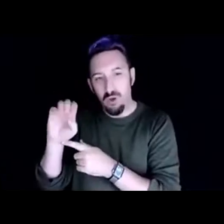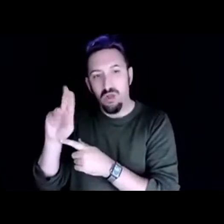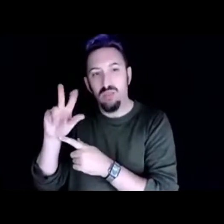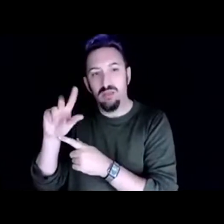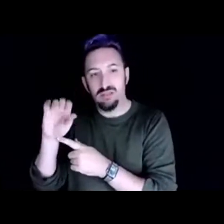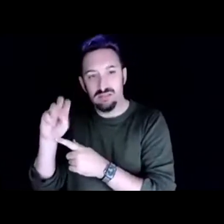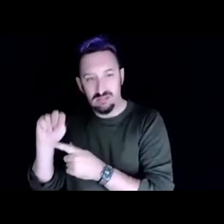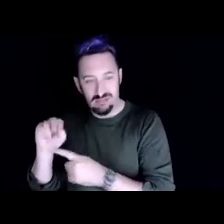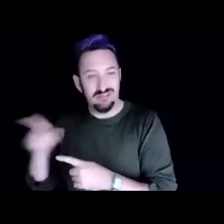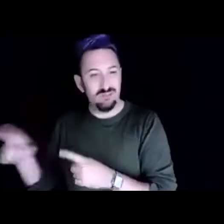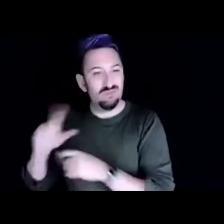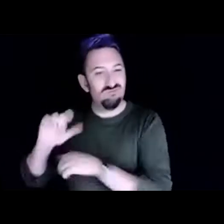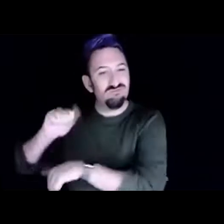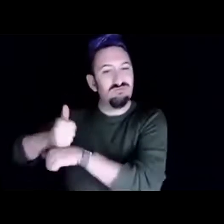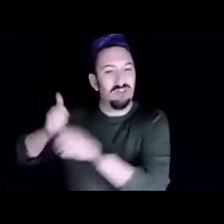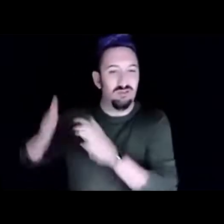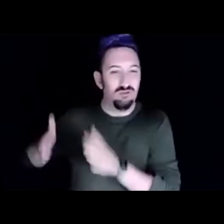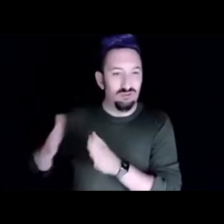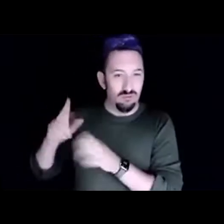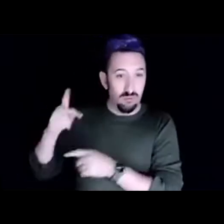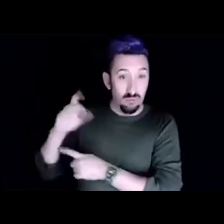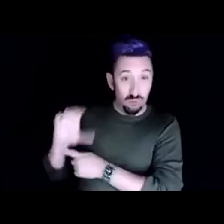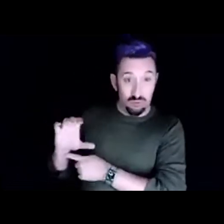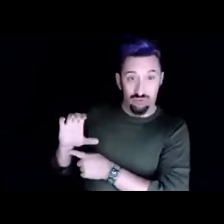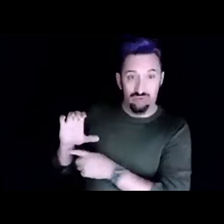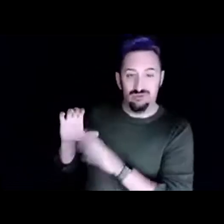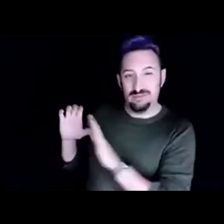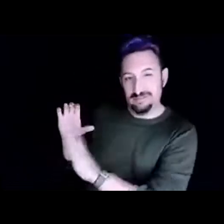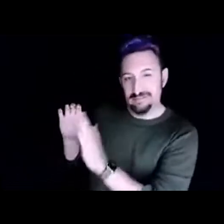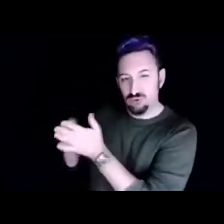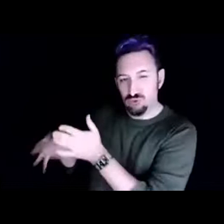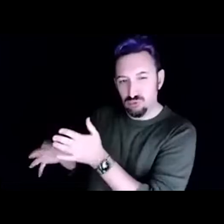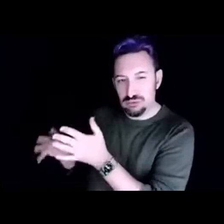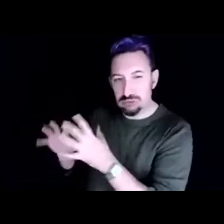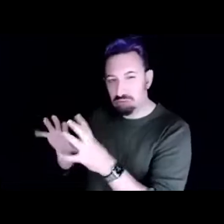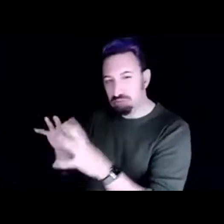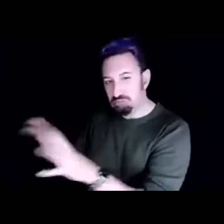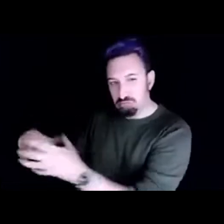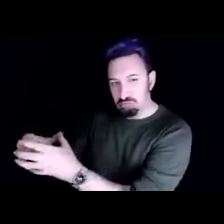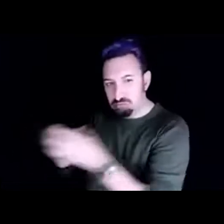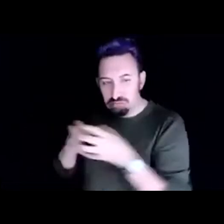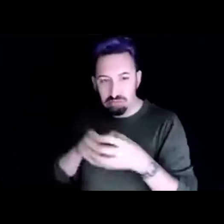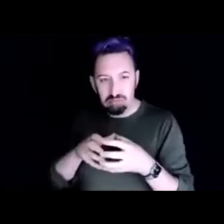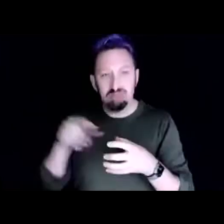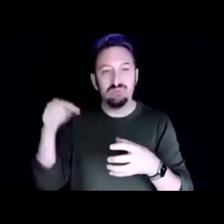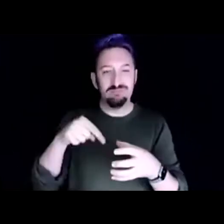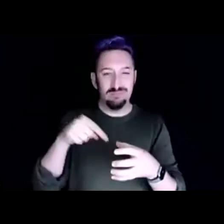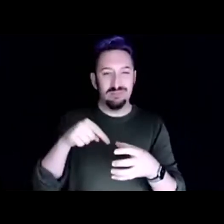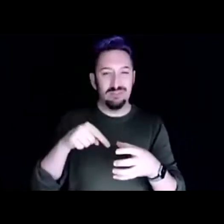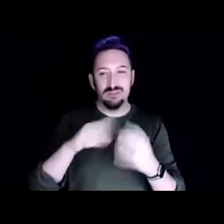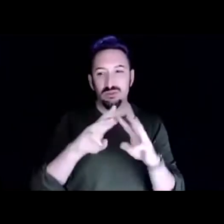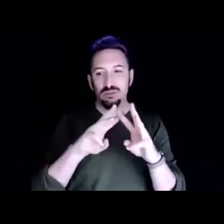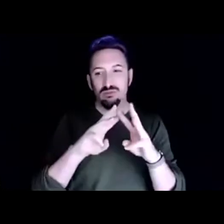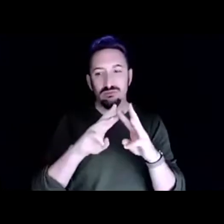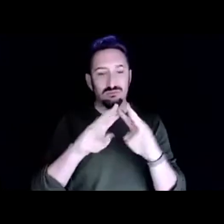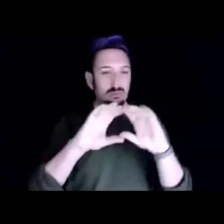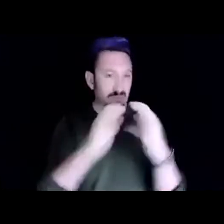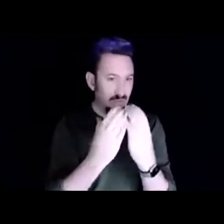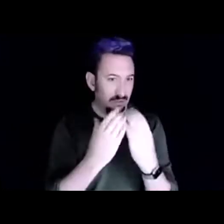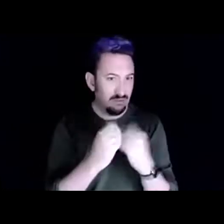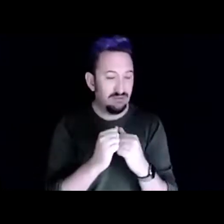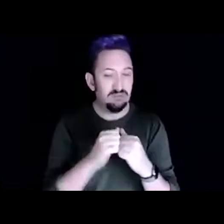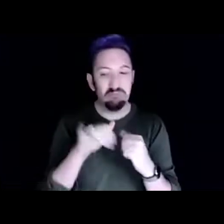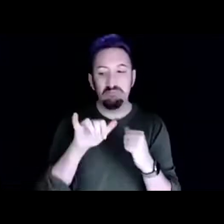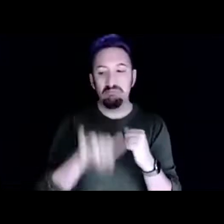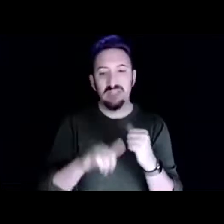And that's kind of generally recognized as like the entryway into the permaculture world. So Penny